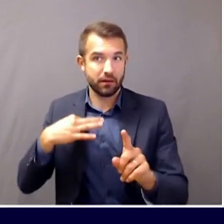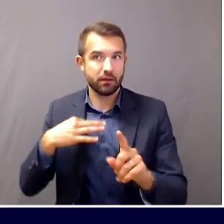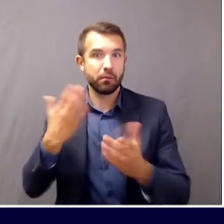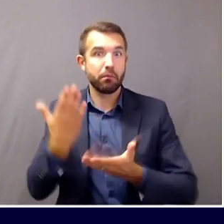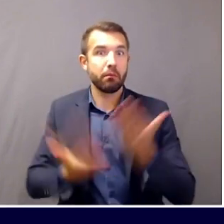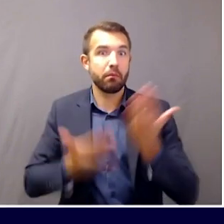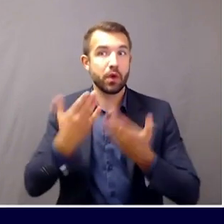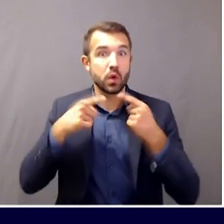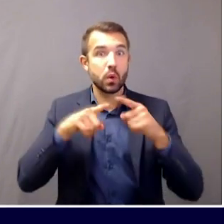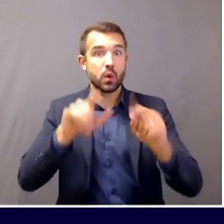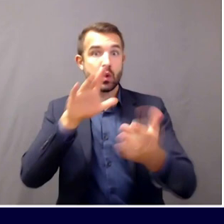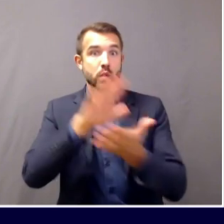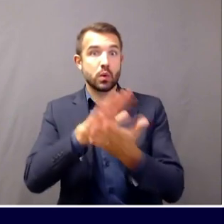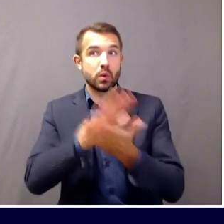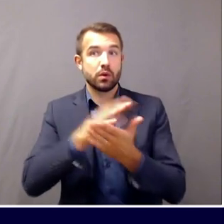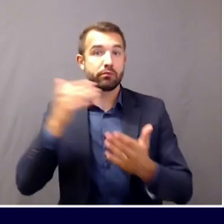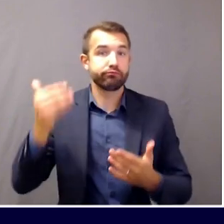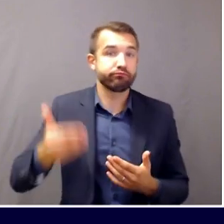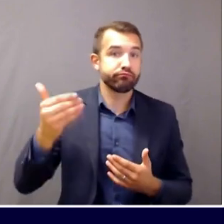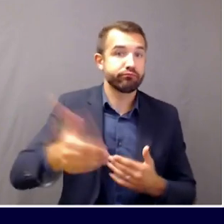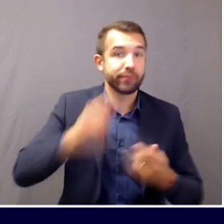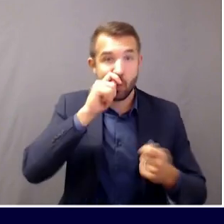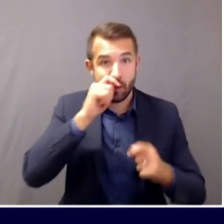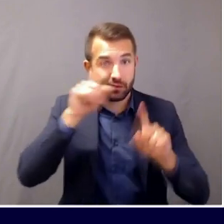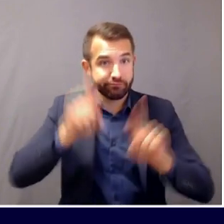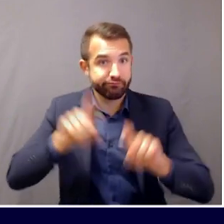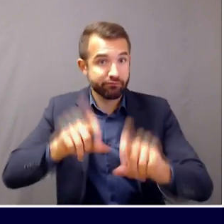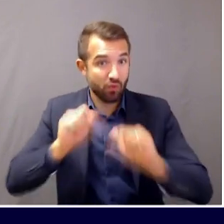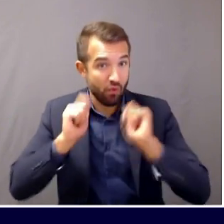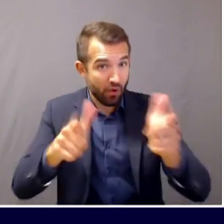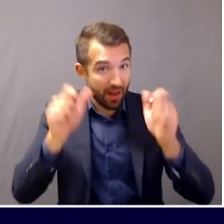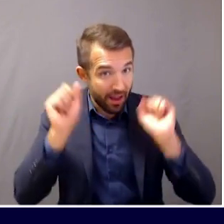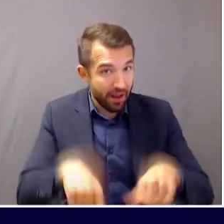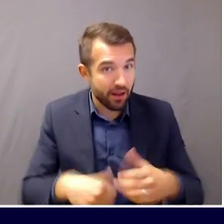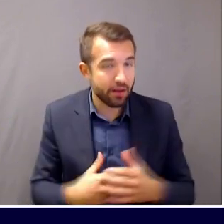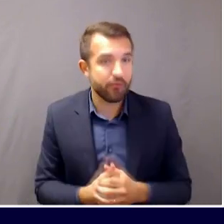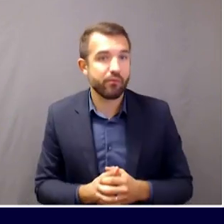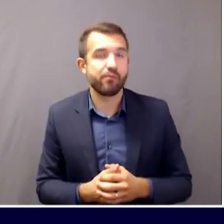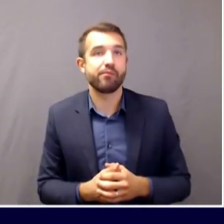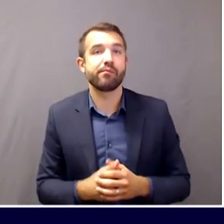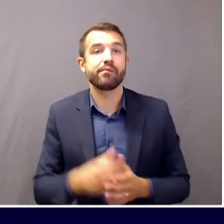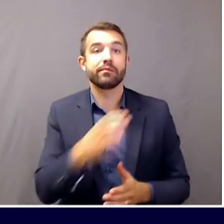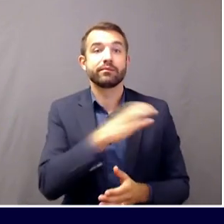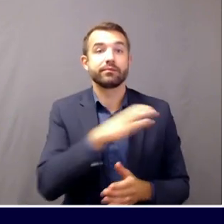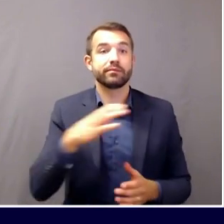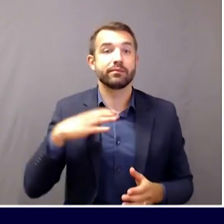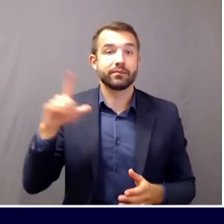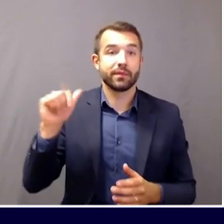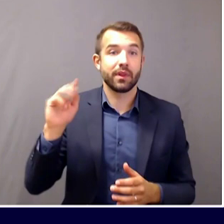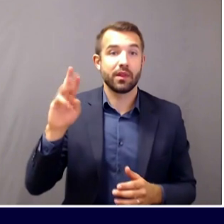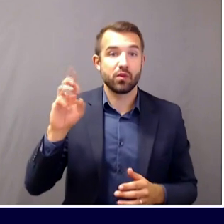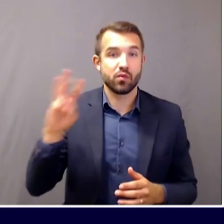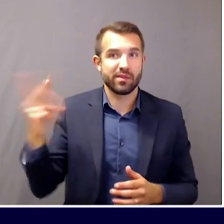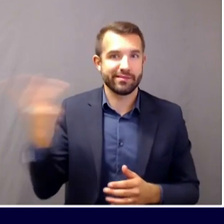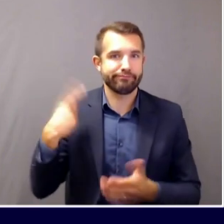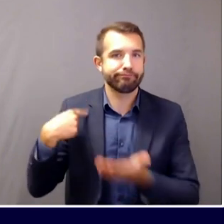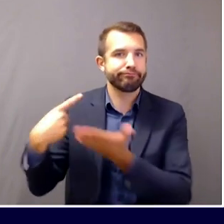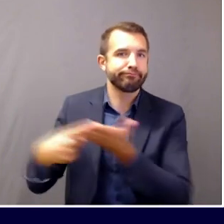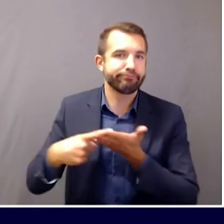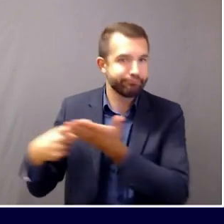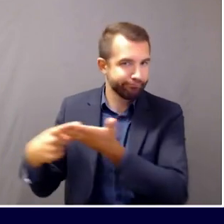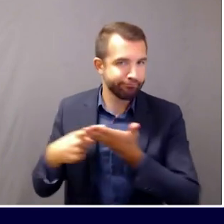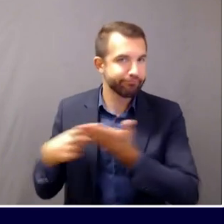Amy, you know, Commissioner Lambert and I have discussed this issue as well. We're still working with the Department of Education as we think about